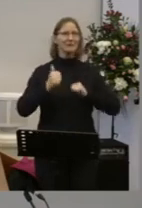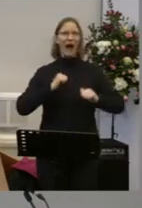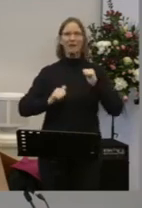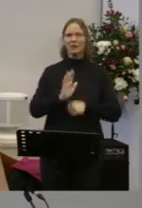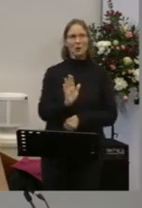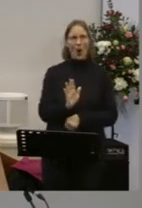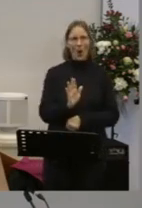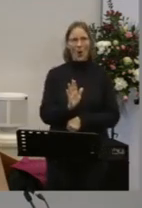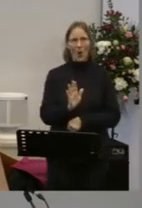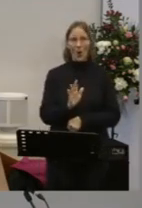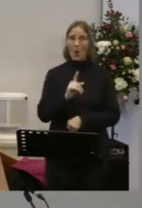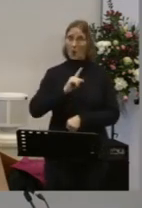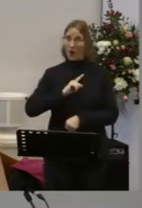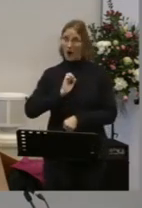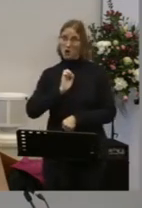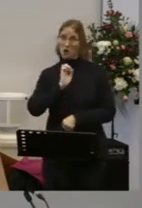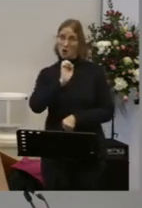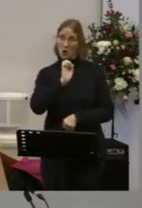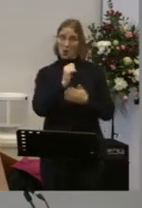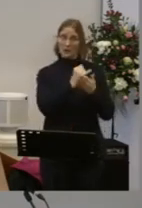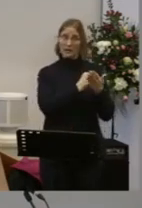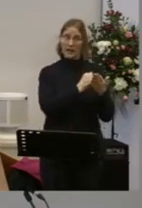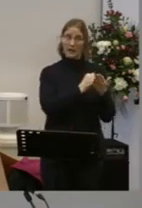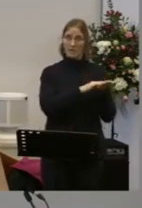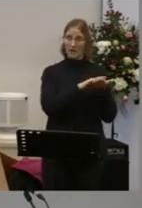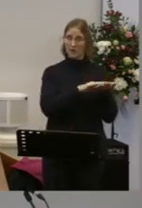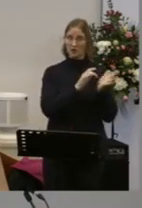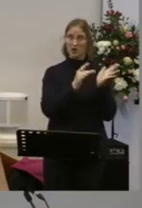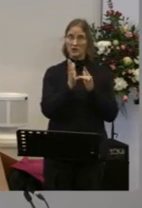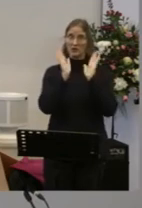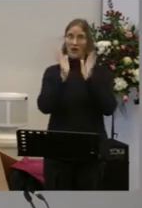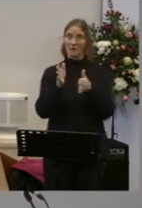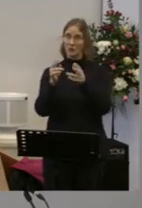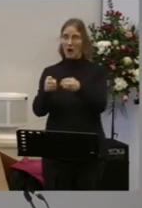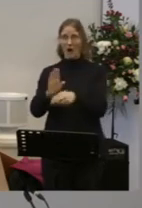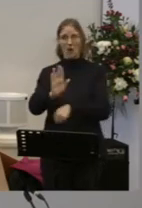Because it is your sin that held him there So not arrogance